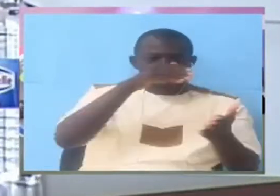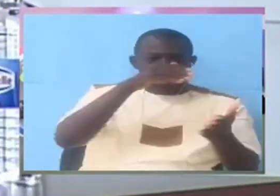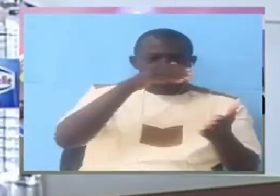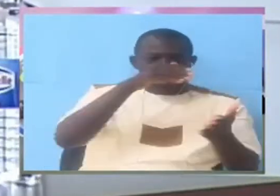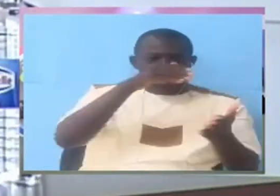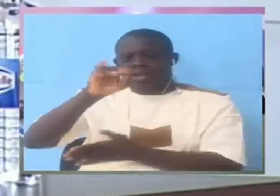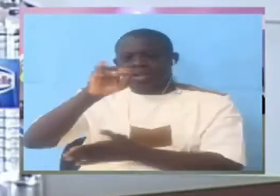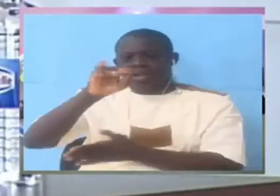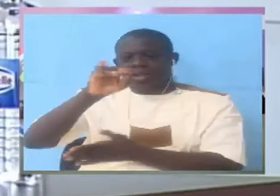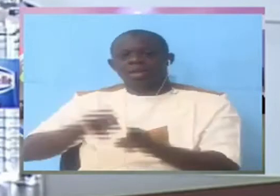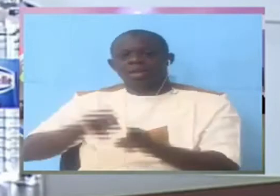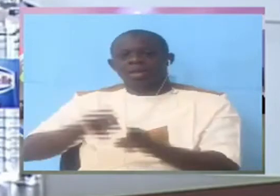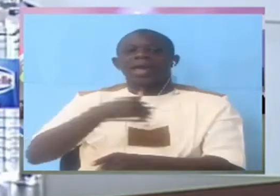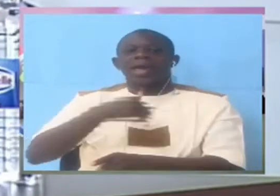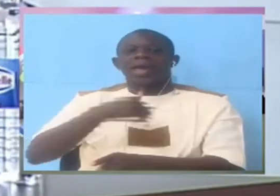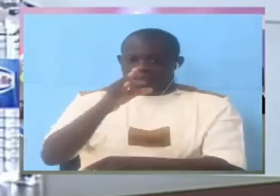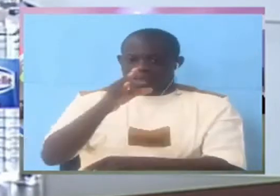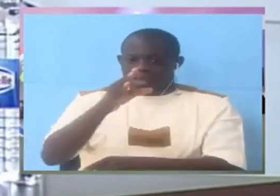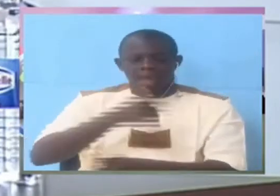said i believe they were brought into nil